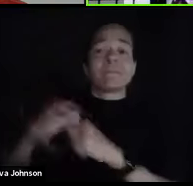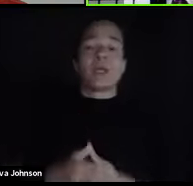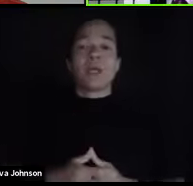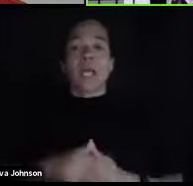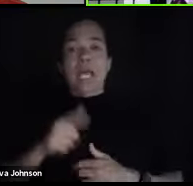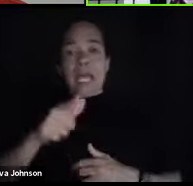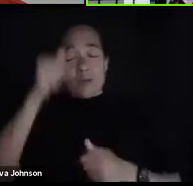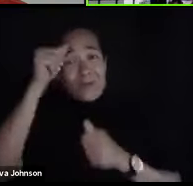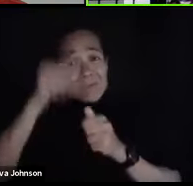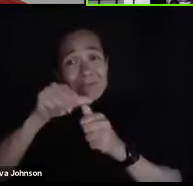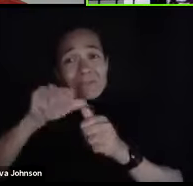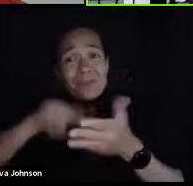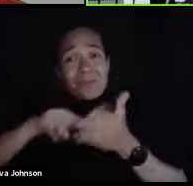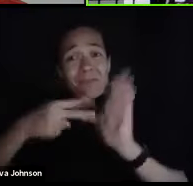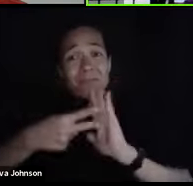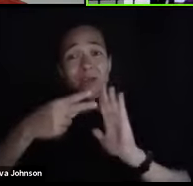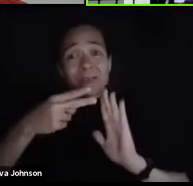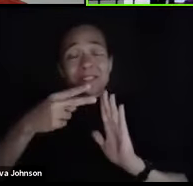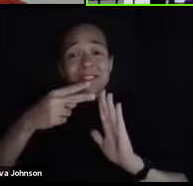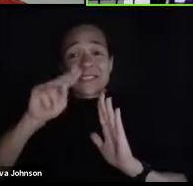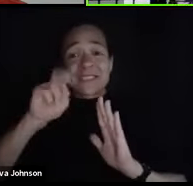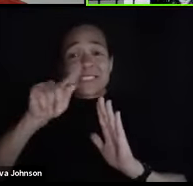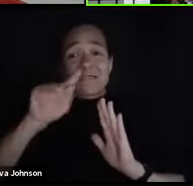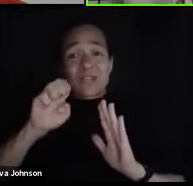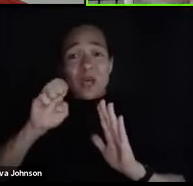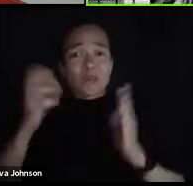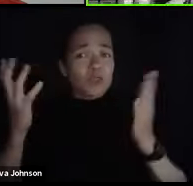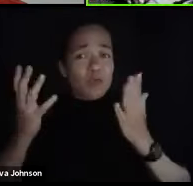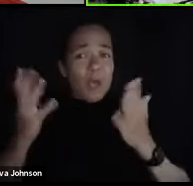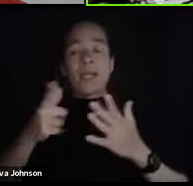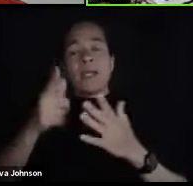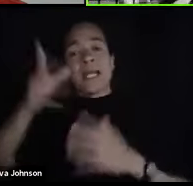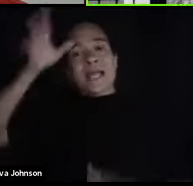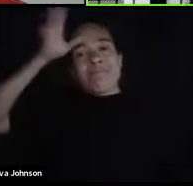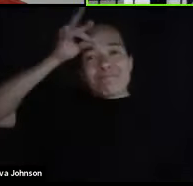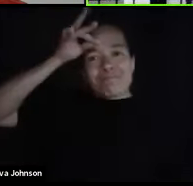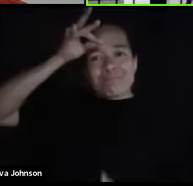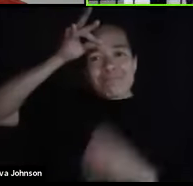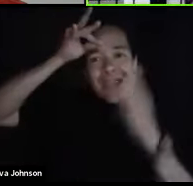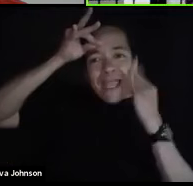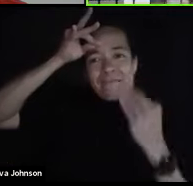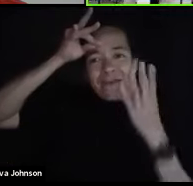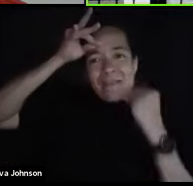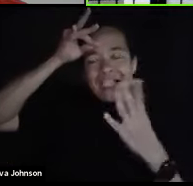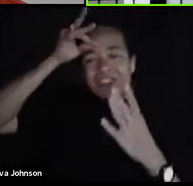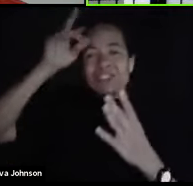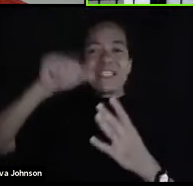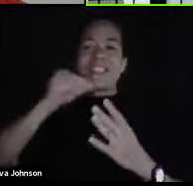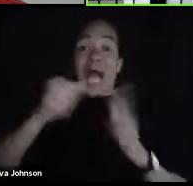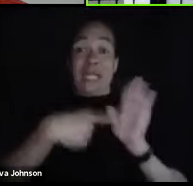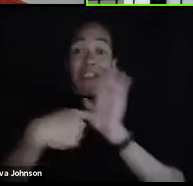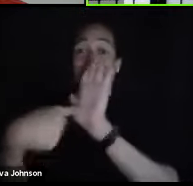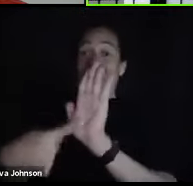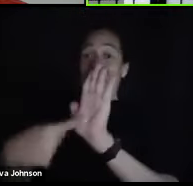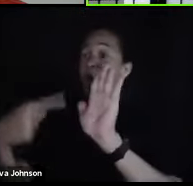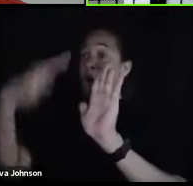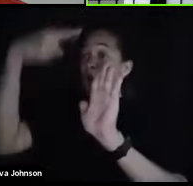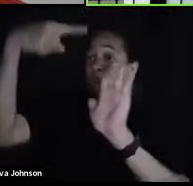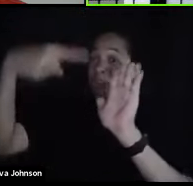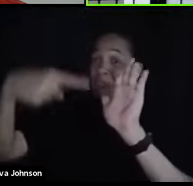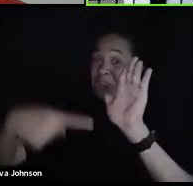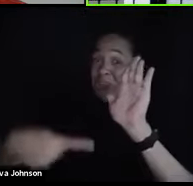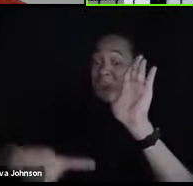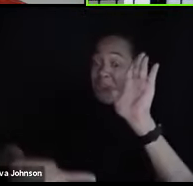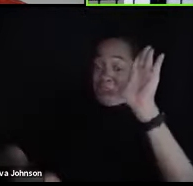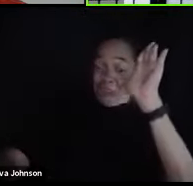is for you to retain information, not that you can show someone that you have 15 pages of notes and